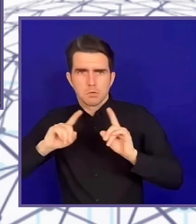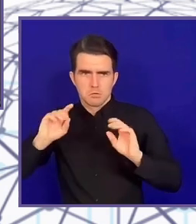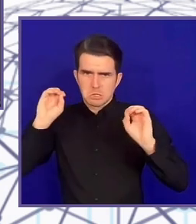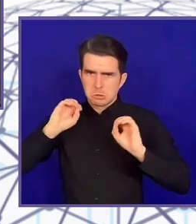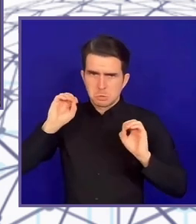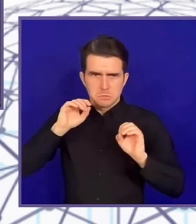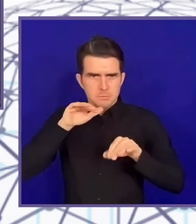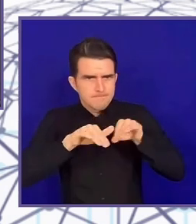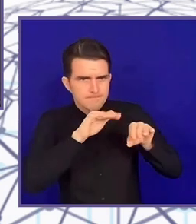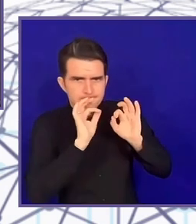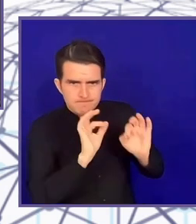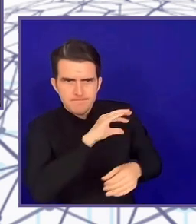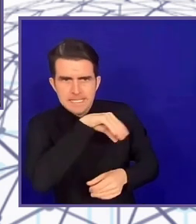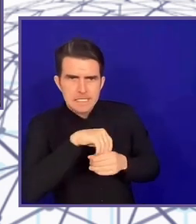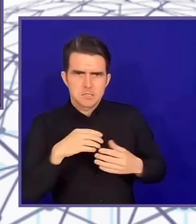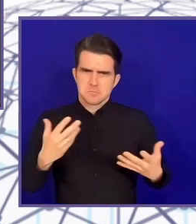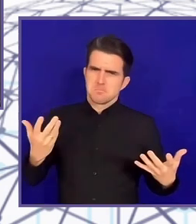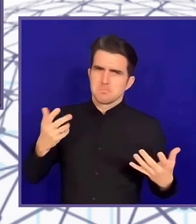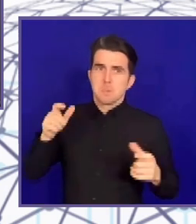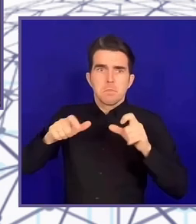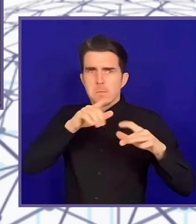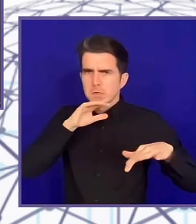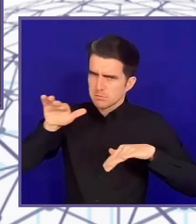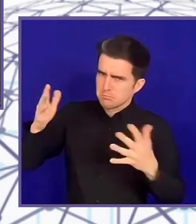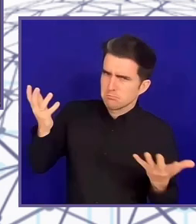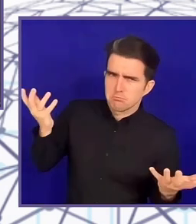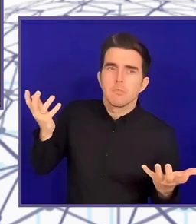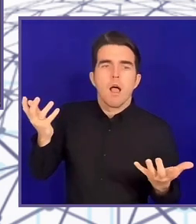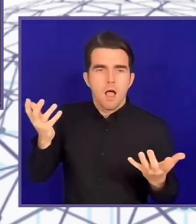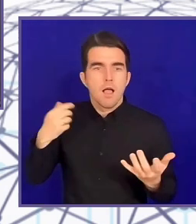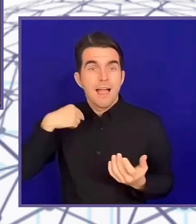carrot and stick equation, which is good.